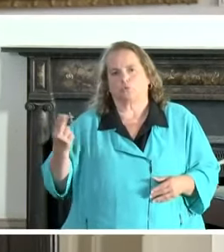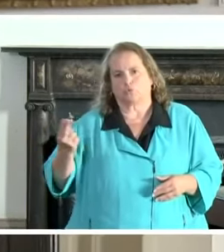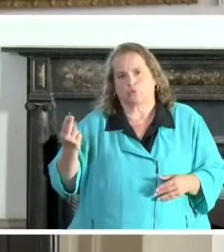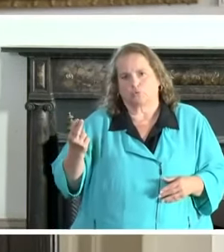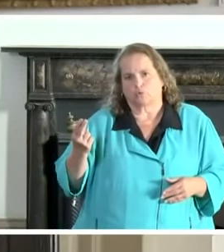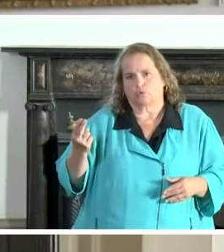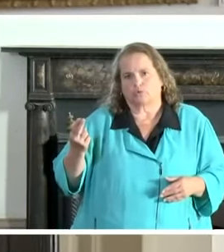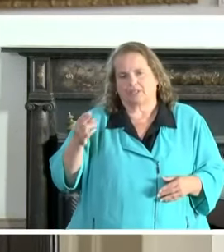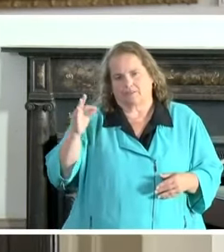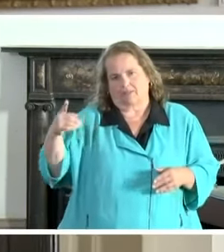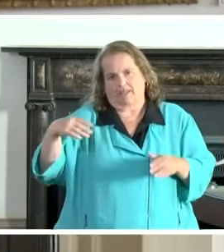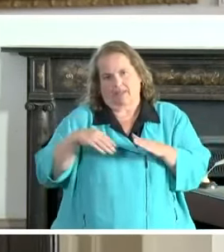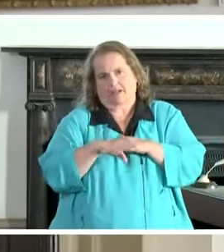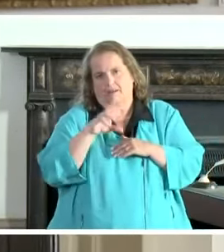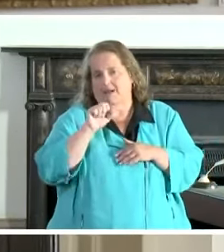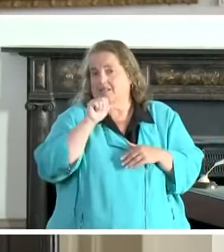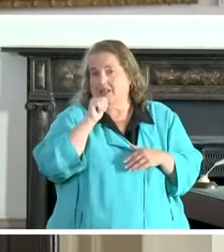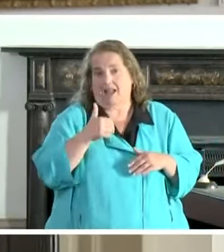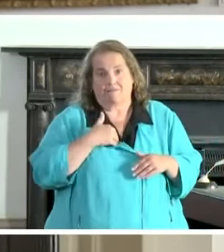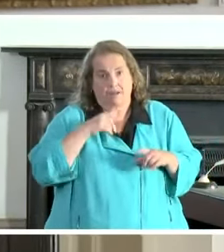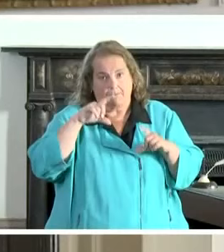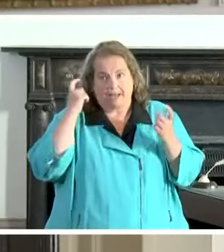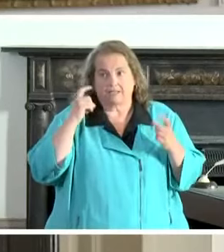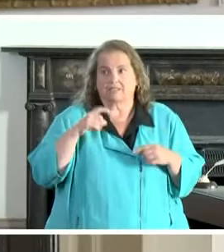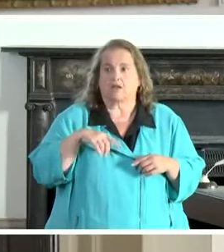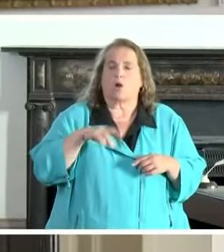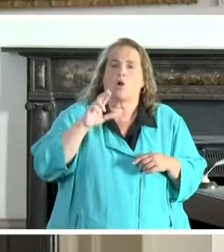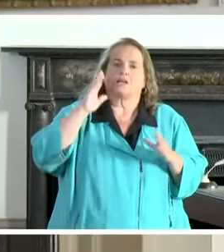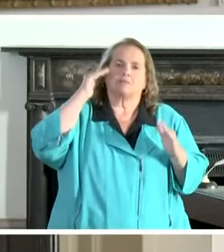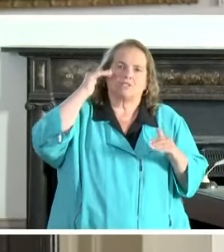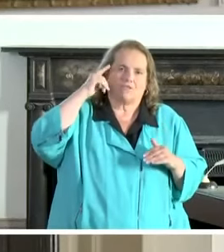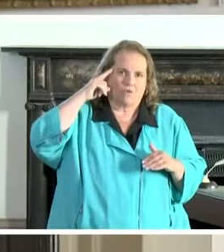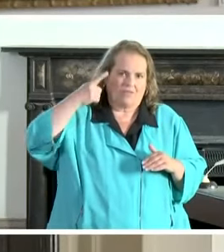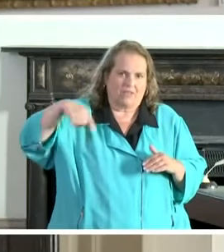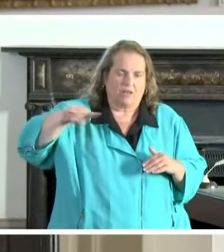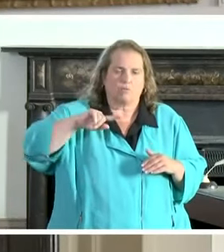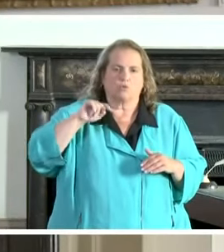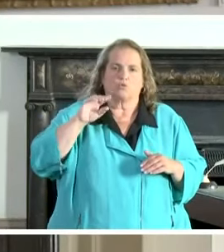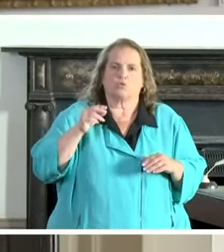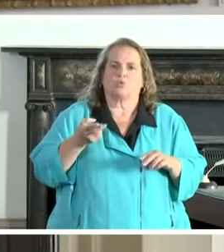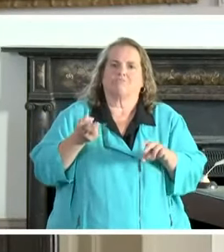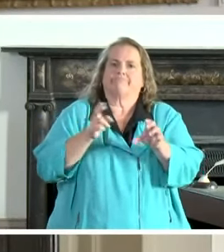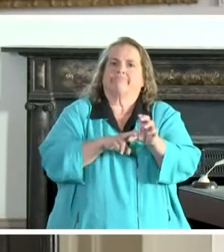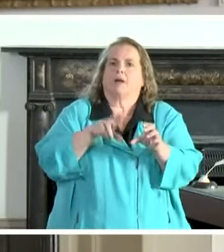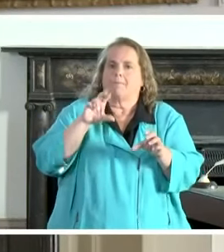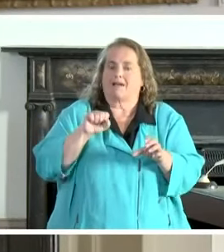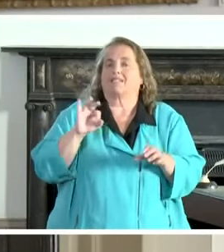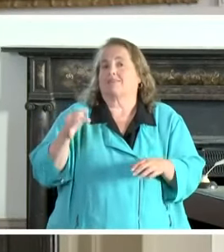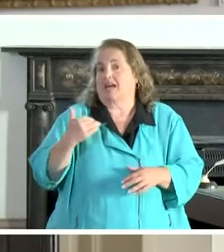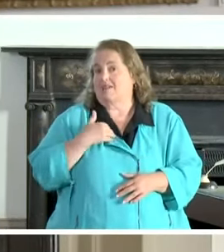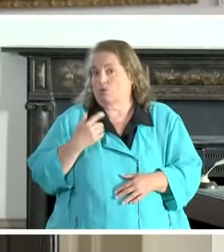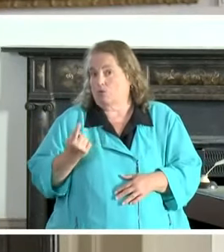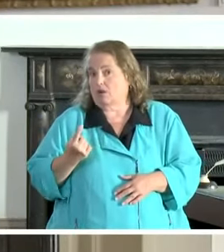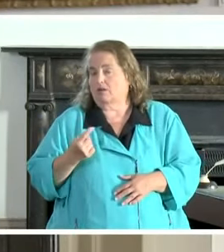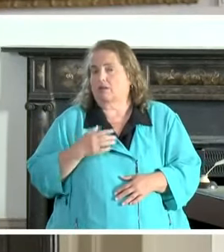child if they enter the bus and don't have one. The expectation for them though to get on the bus is that they have one.